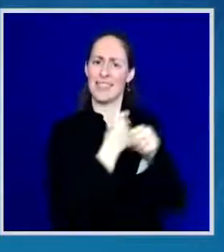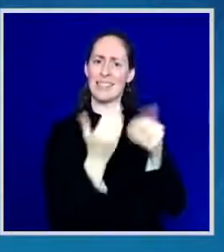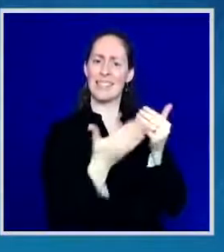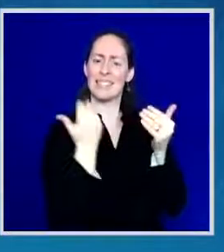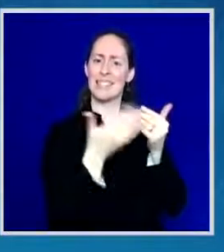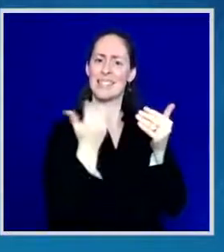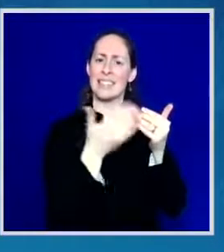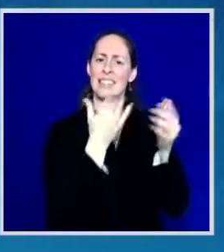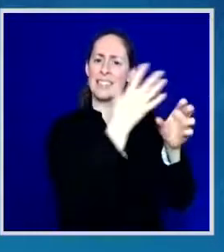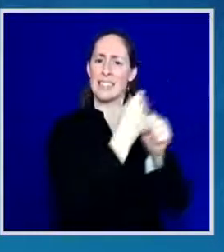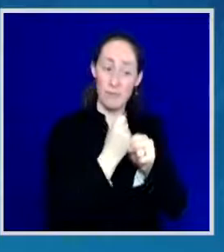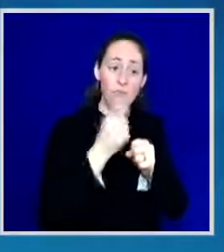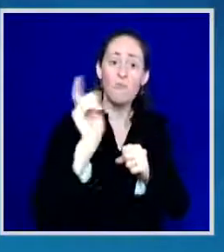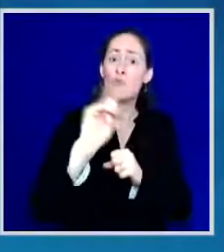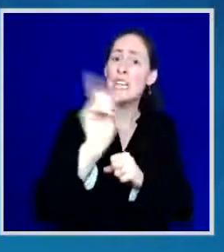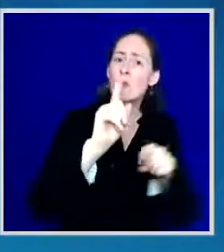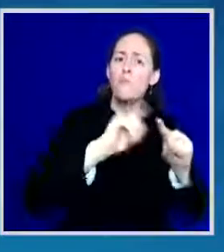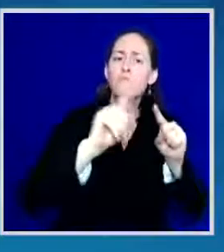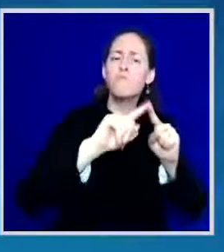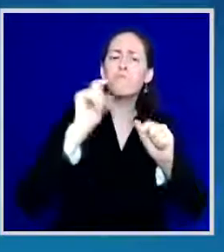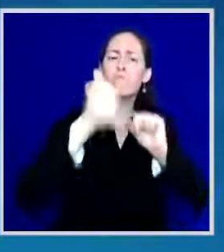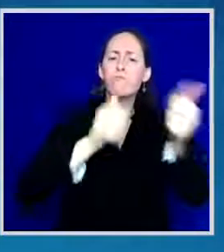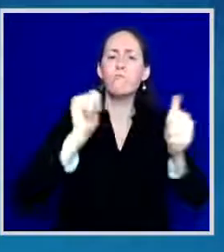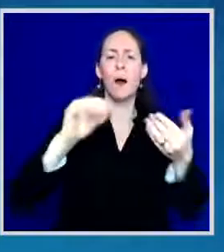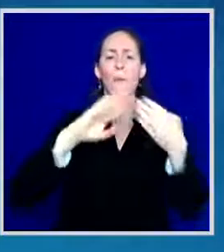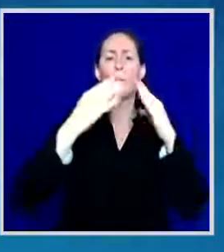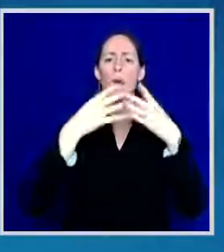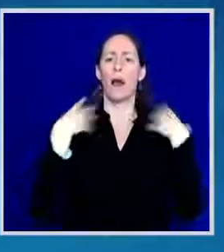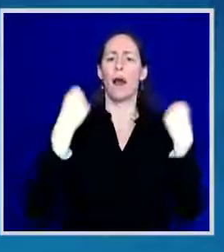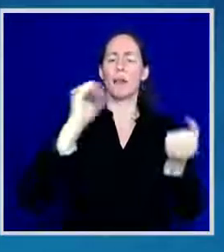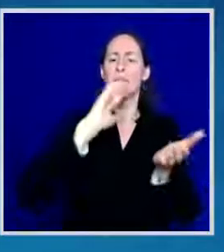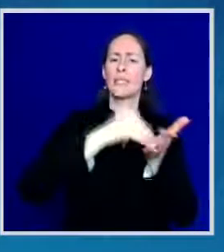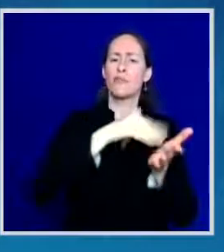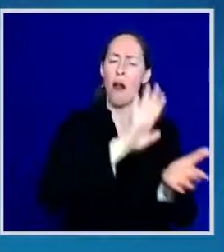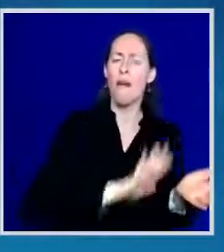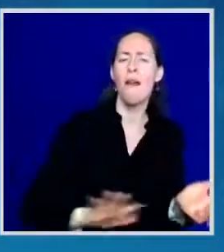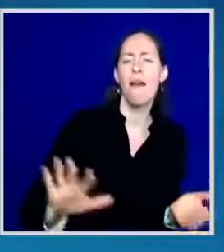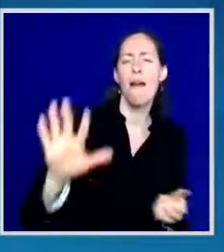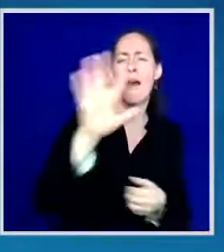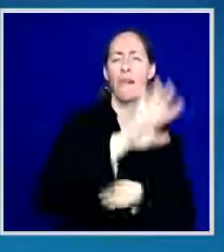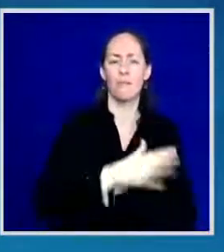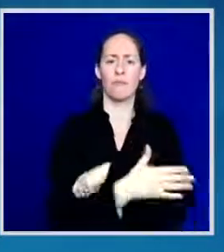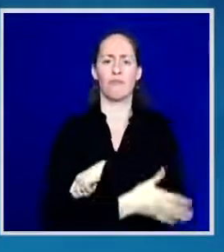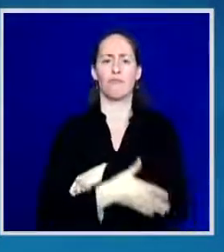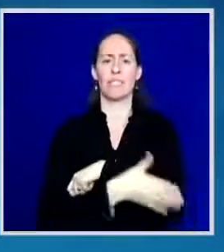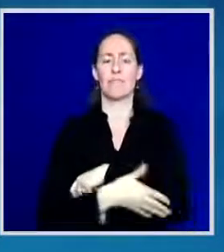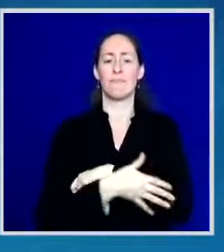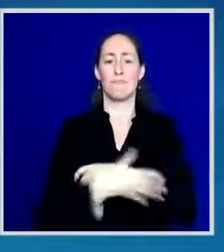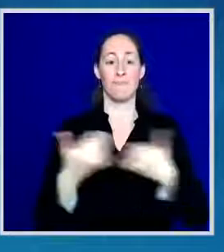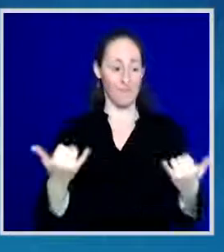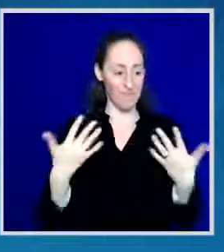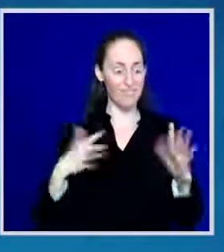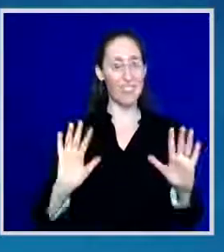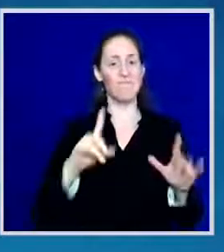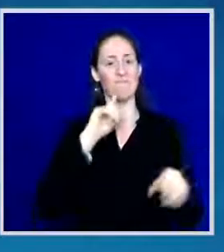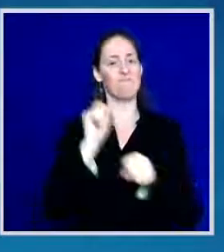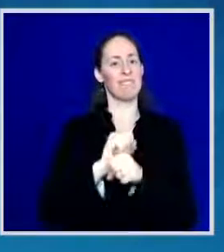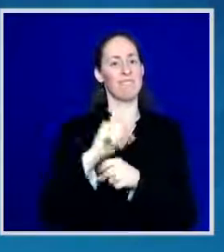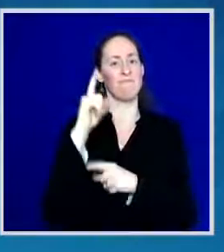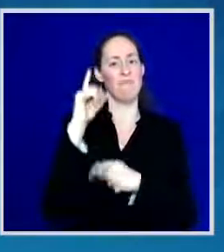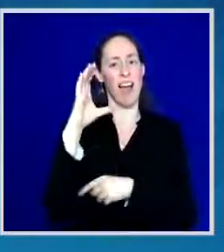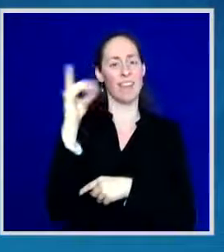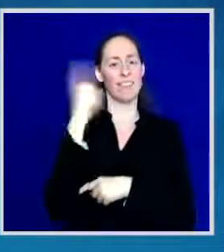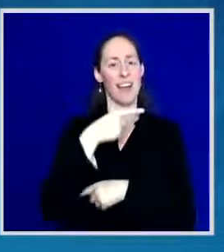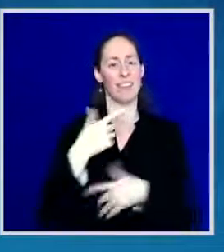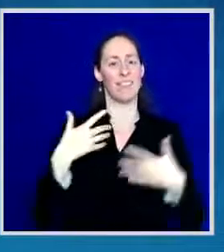the country. So after 100 days we are exceeding expectations in terms of the numbers of